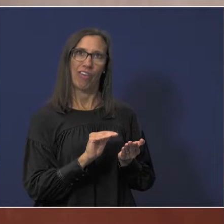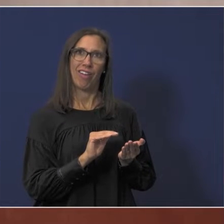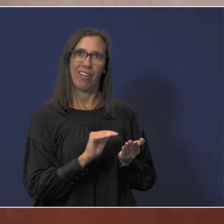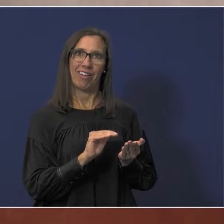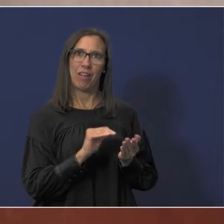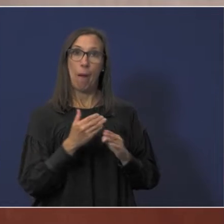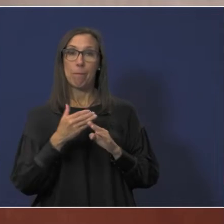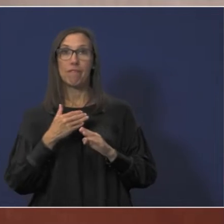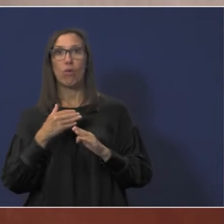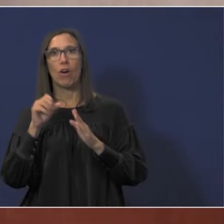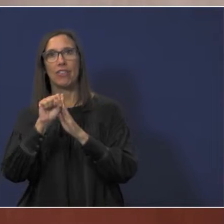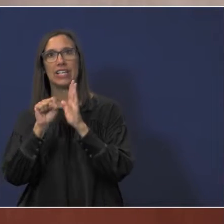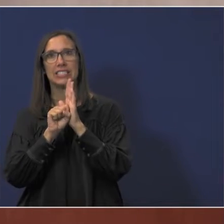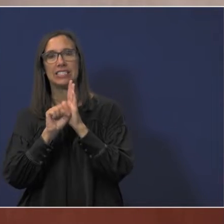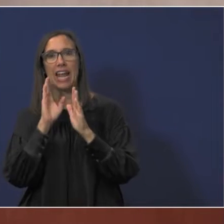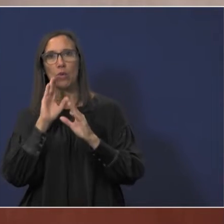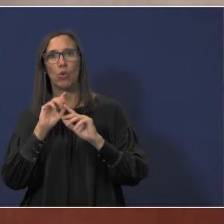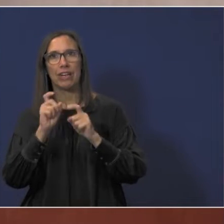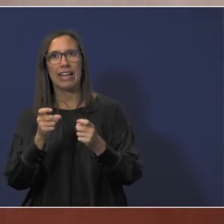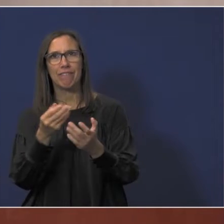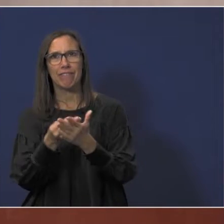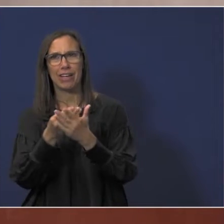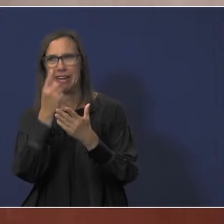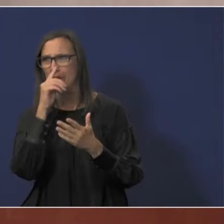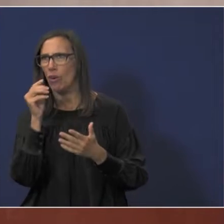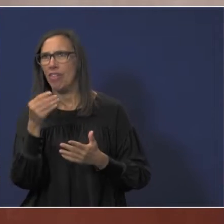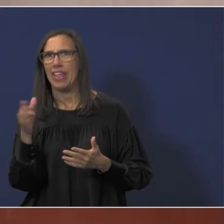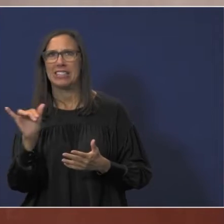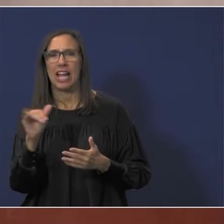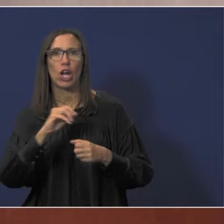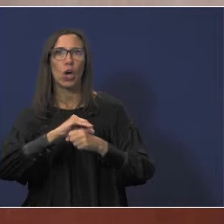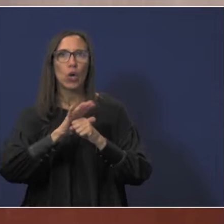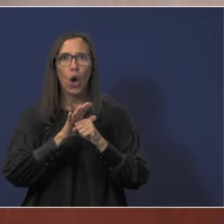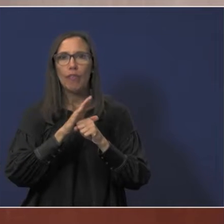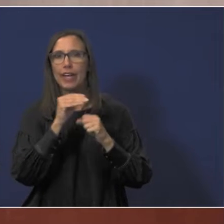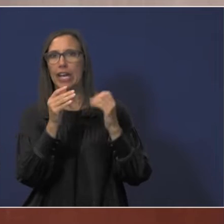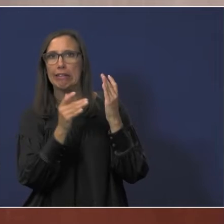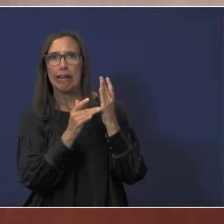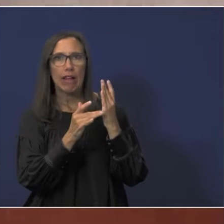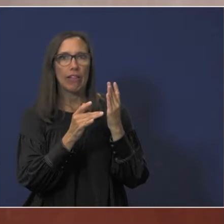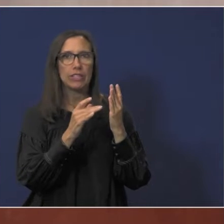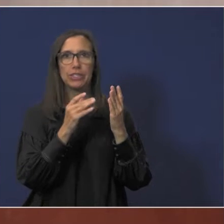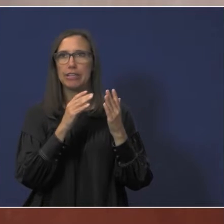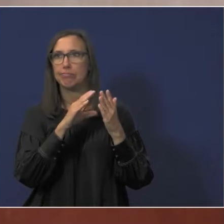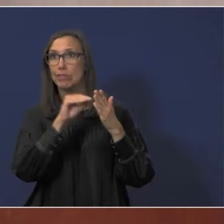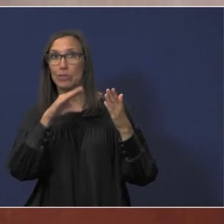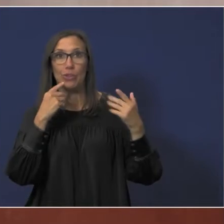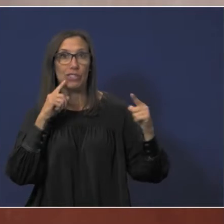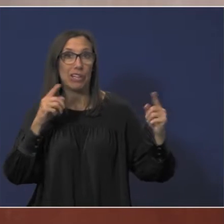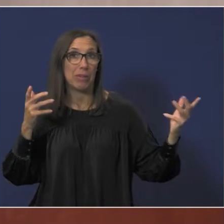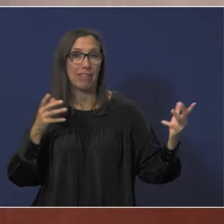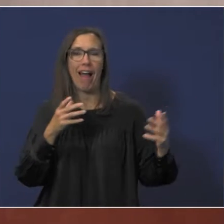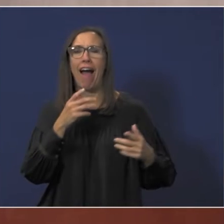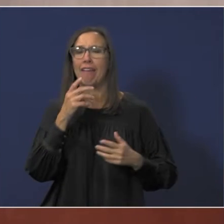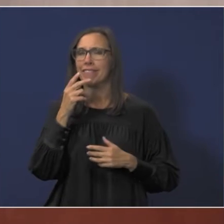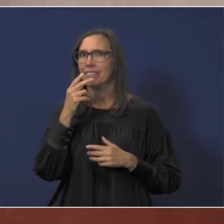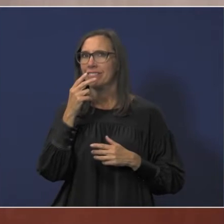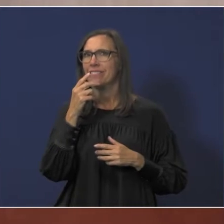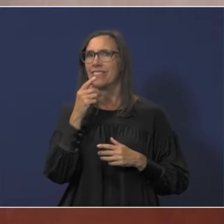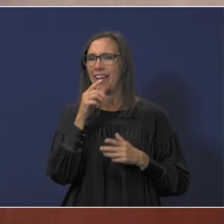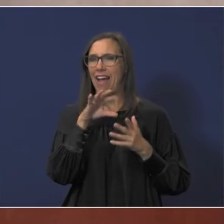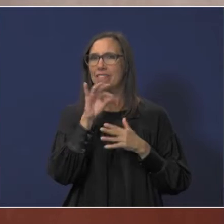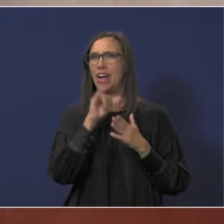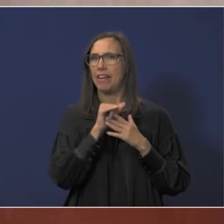would provide state funding for things like COVID technology student achievement. So I find that a little bit ironic.